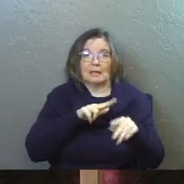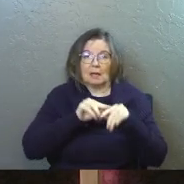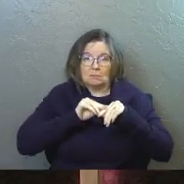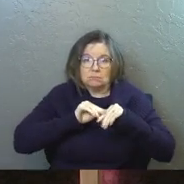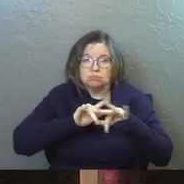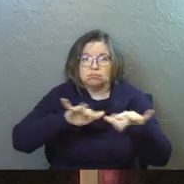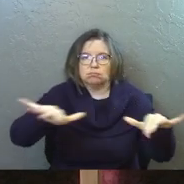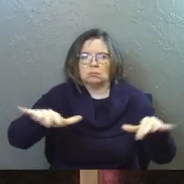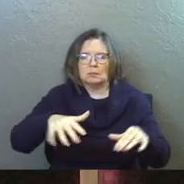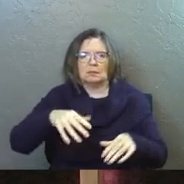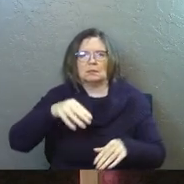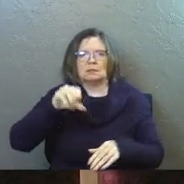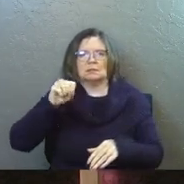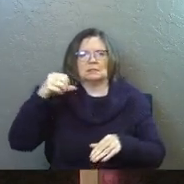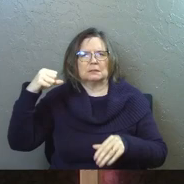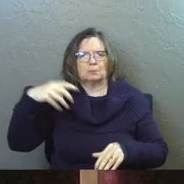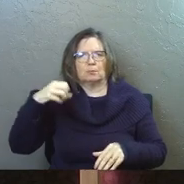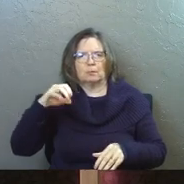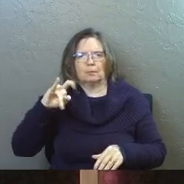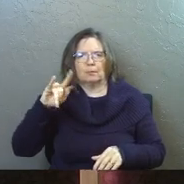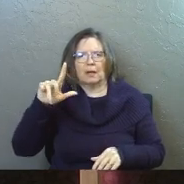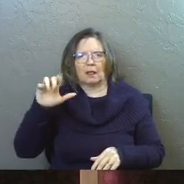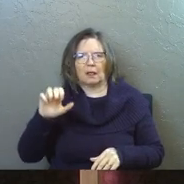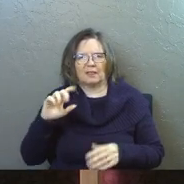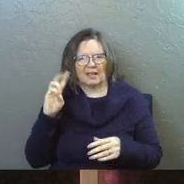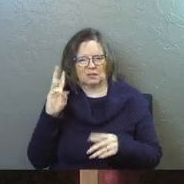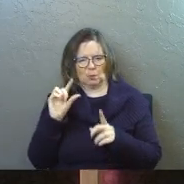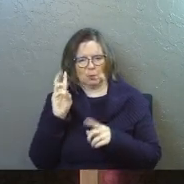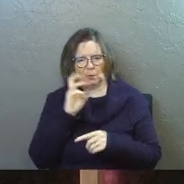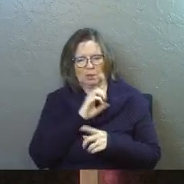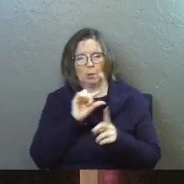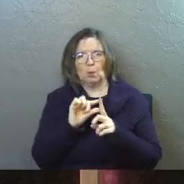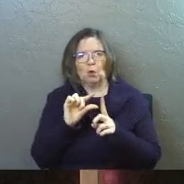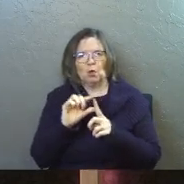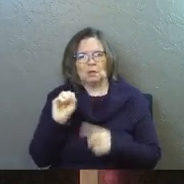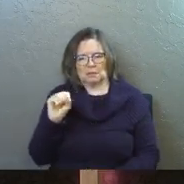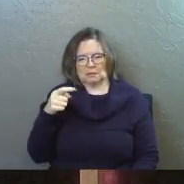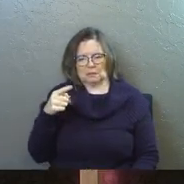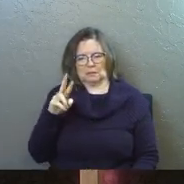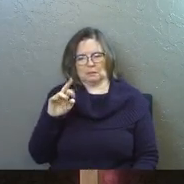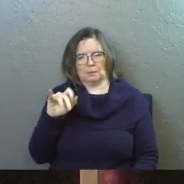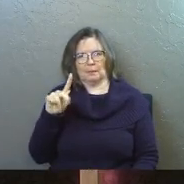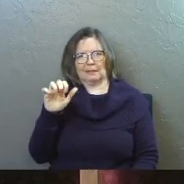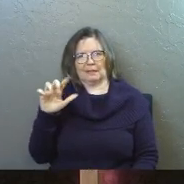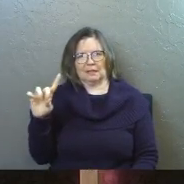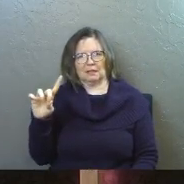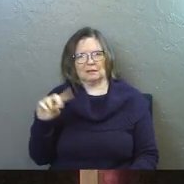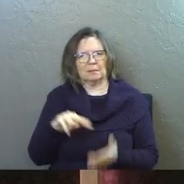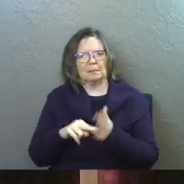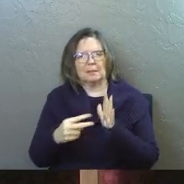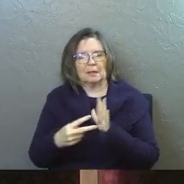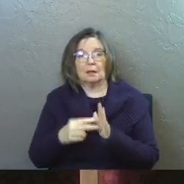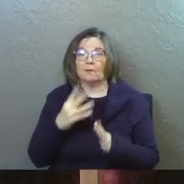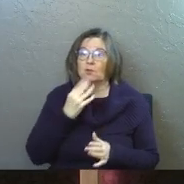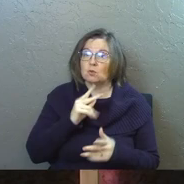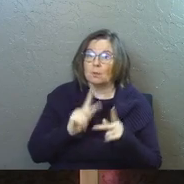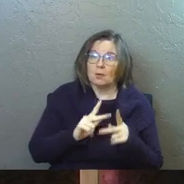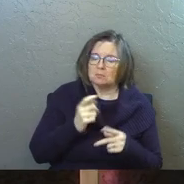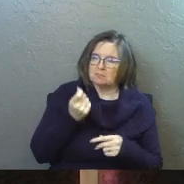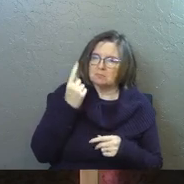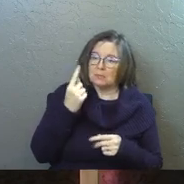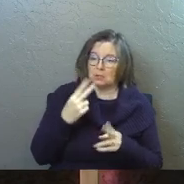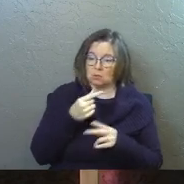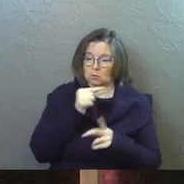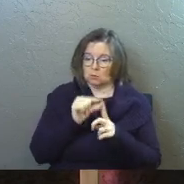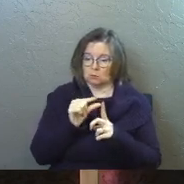Now what's the sprinkling all about? That's, that's weird words, right? Like for a Jewish person, it wasn't weird at all. As soon as he